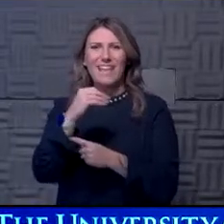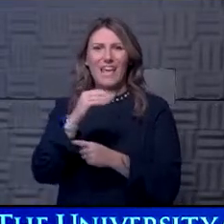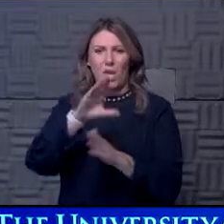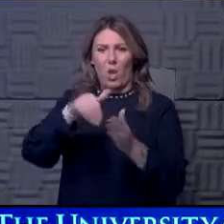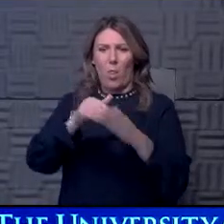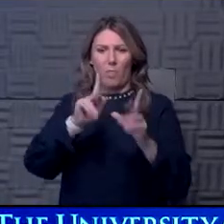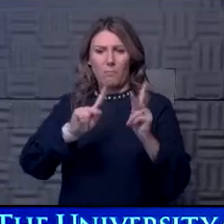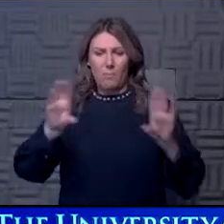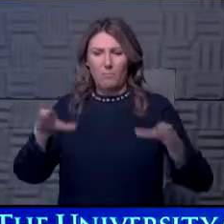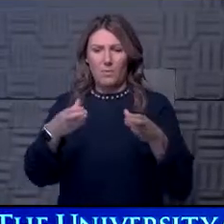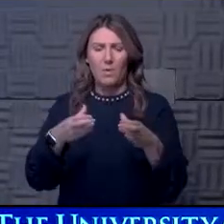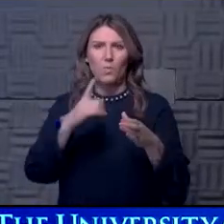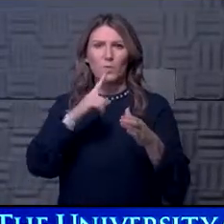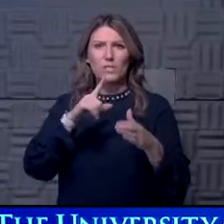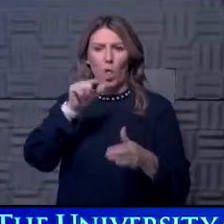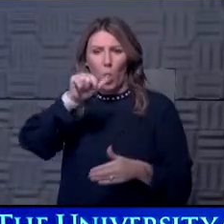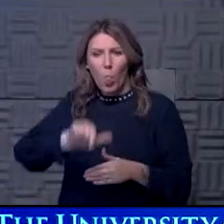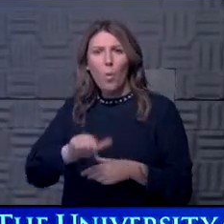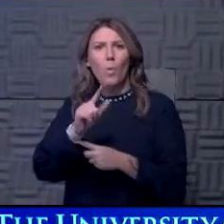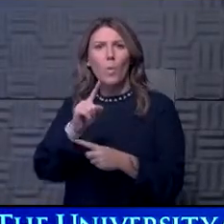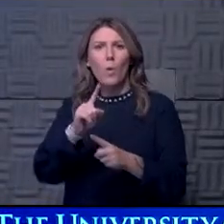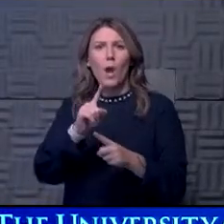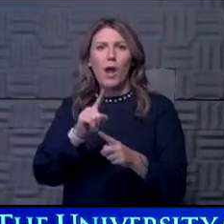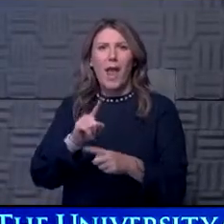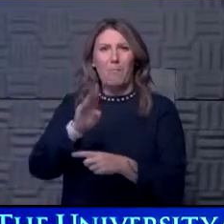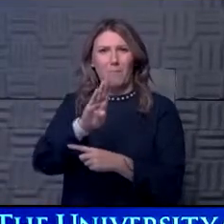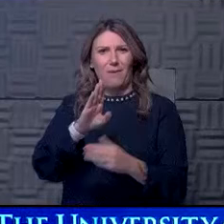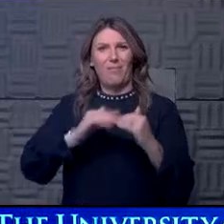was lower at point B than it was at point A.